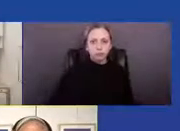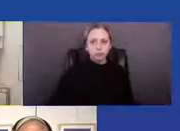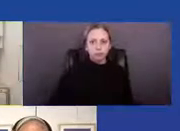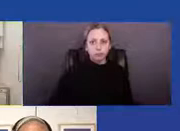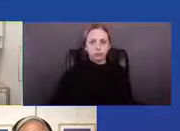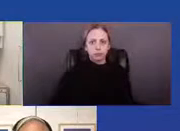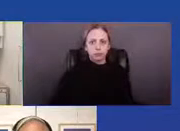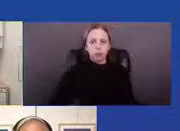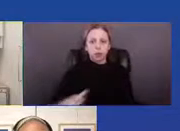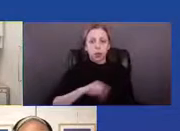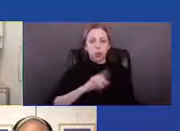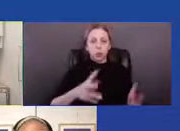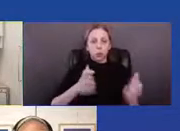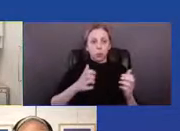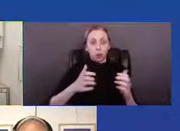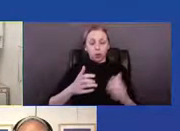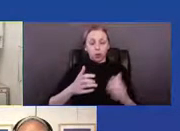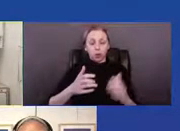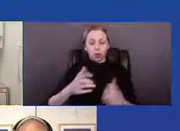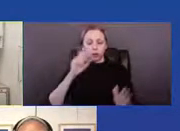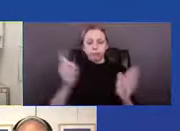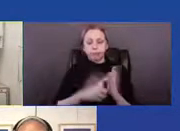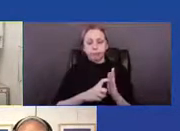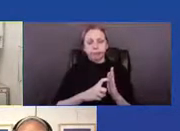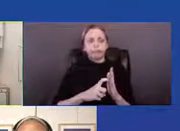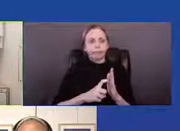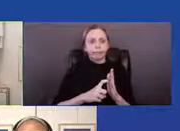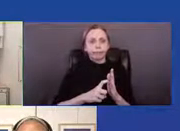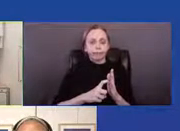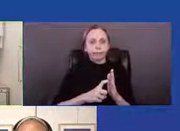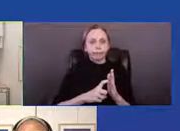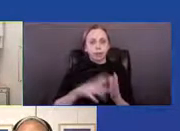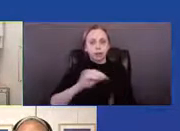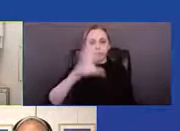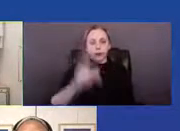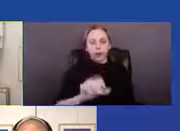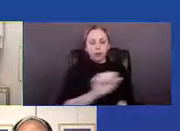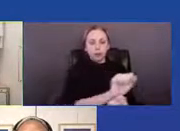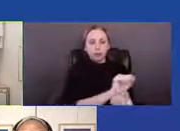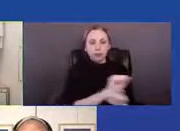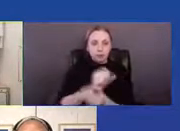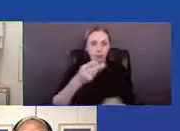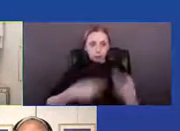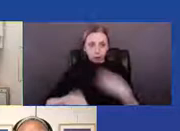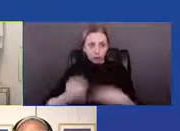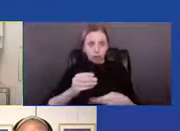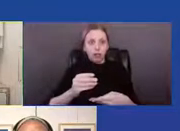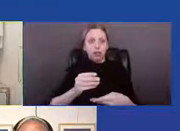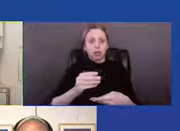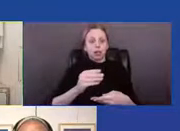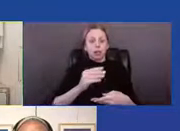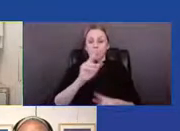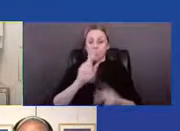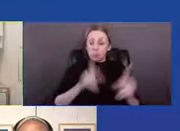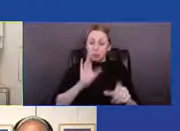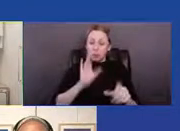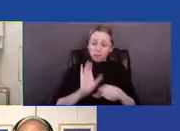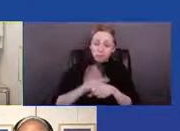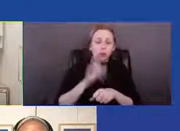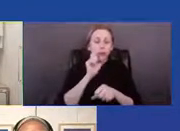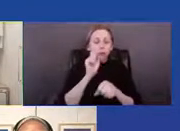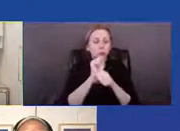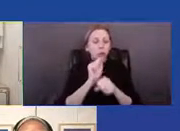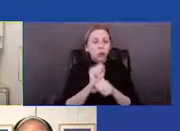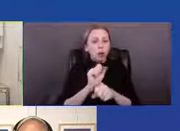We would like to acknowledge the African slave trade. The enslaved workers, freedom